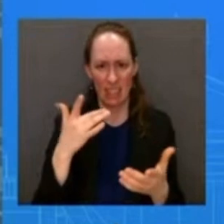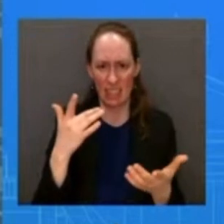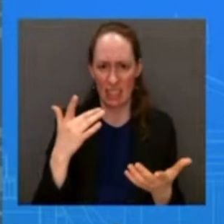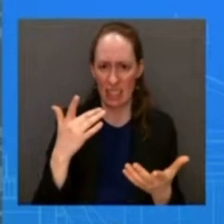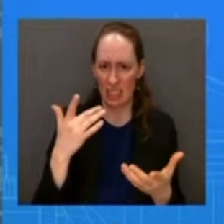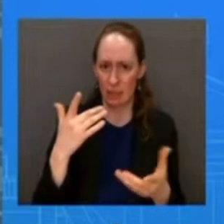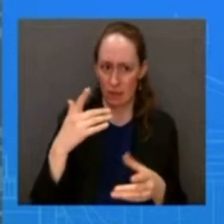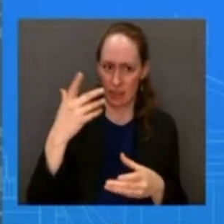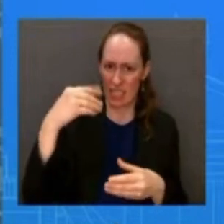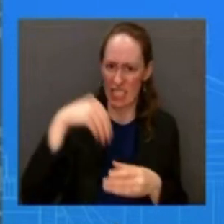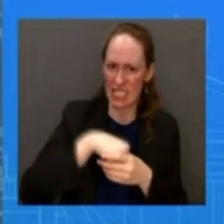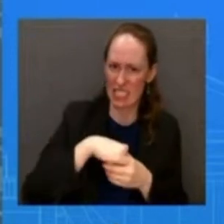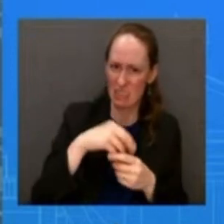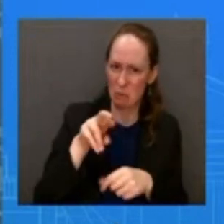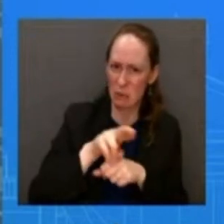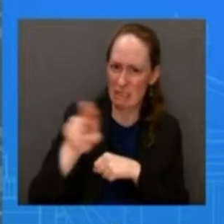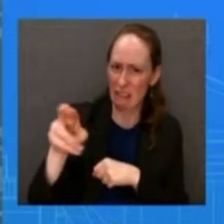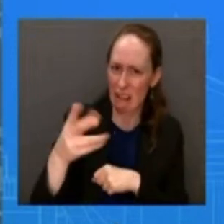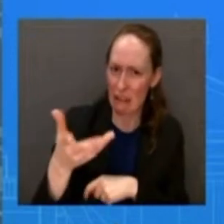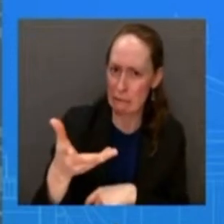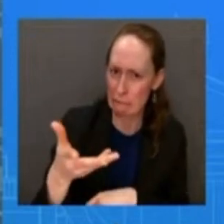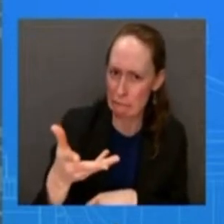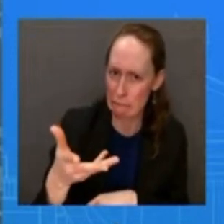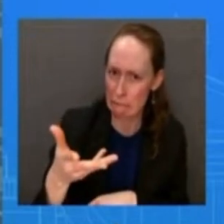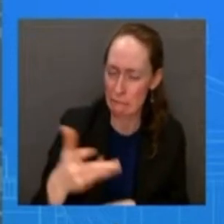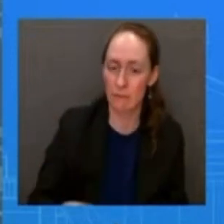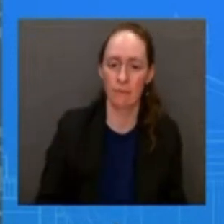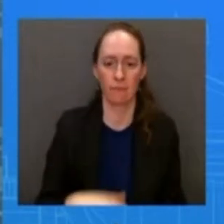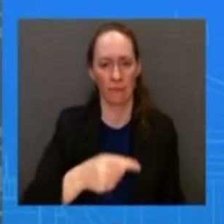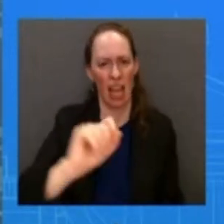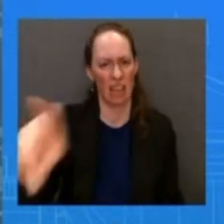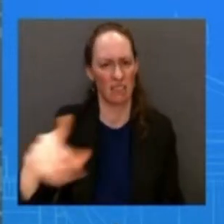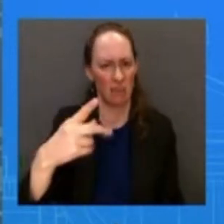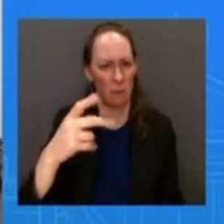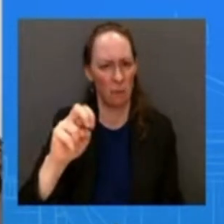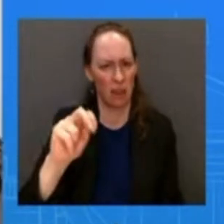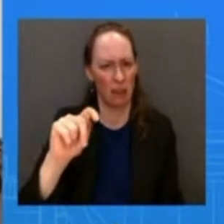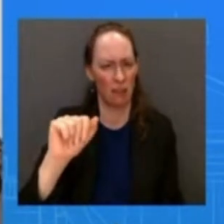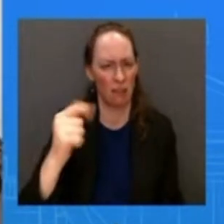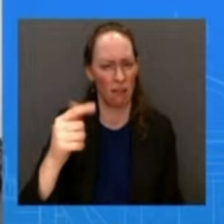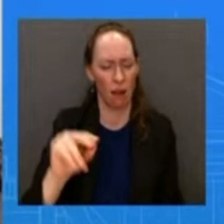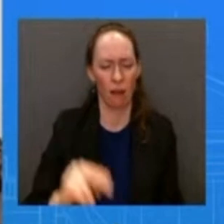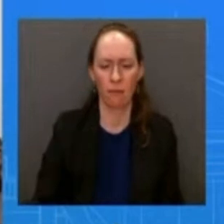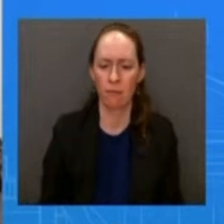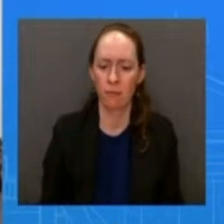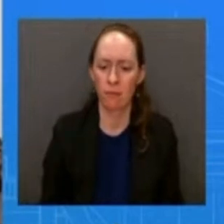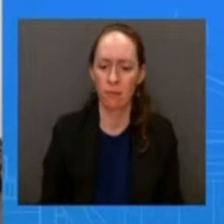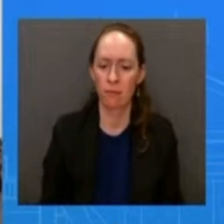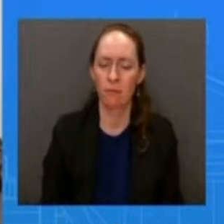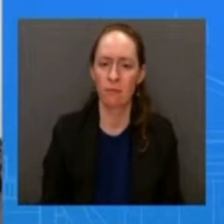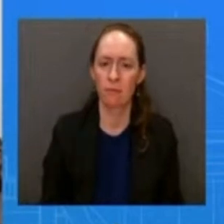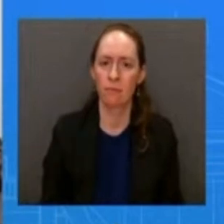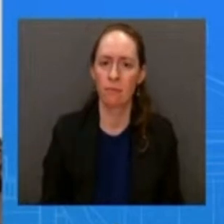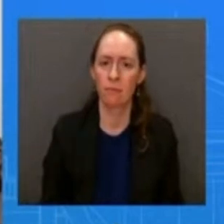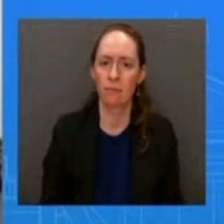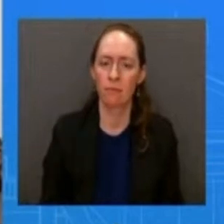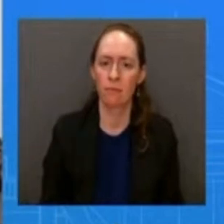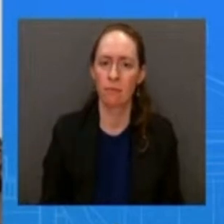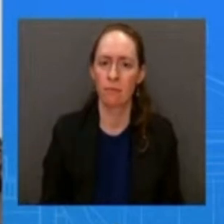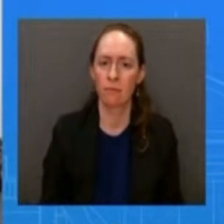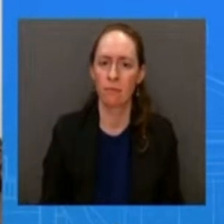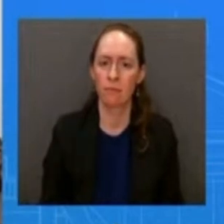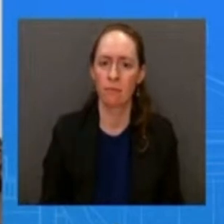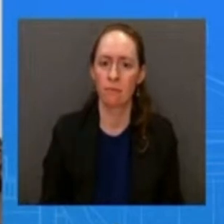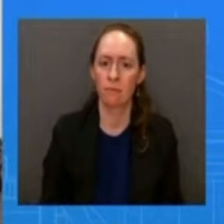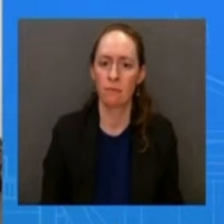um does the president agree with uh my former vice president mike pence's uh decision to resist